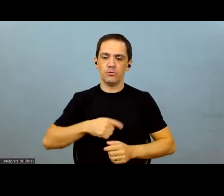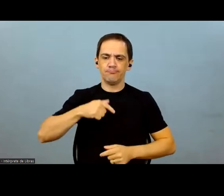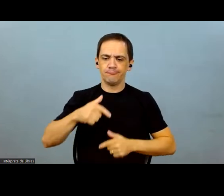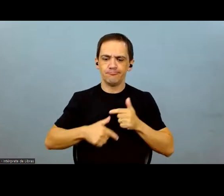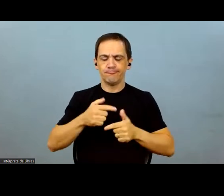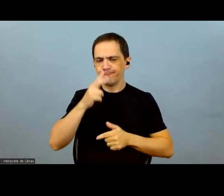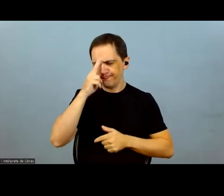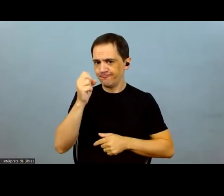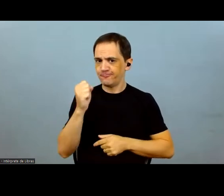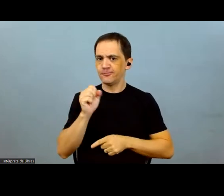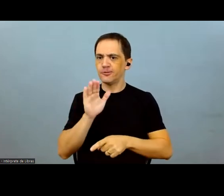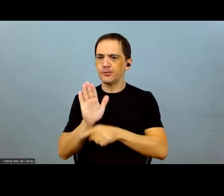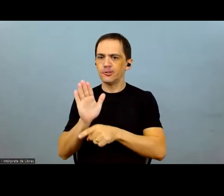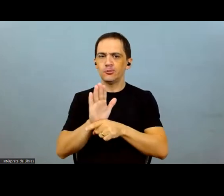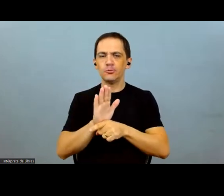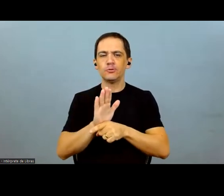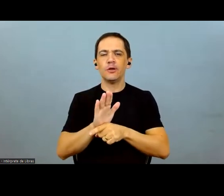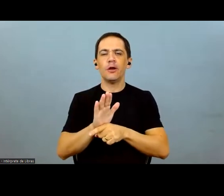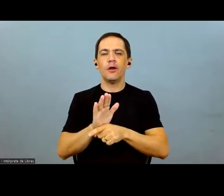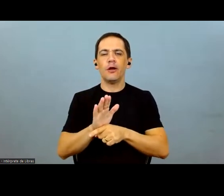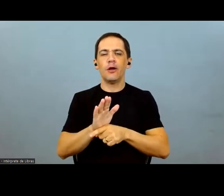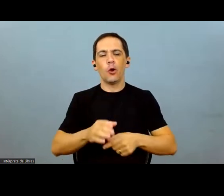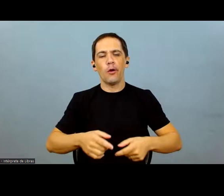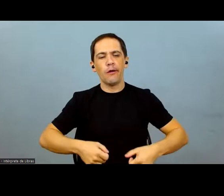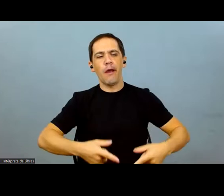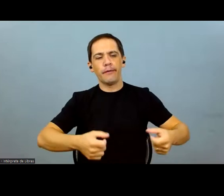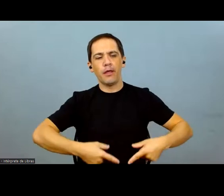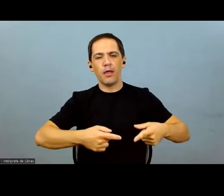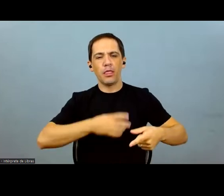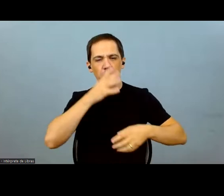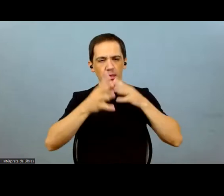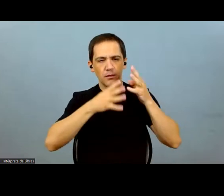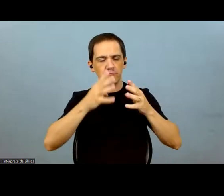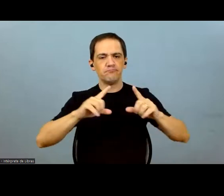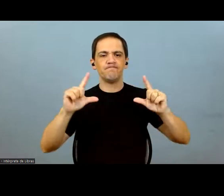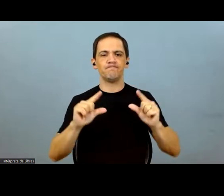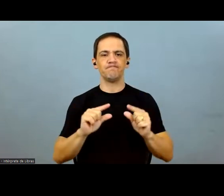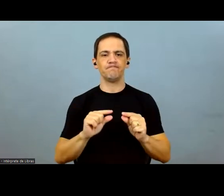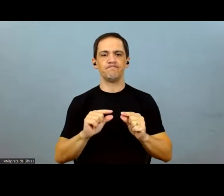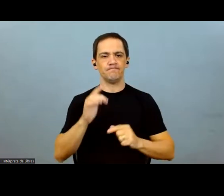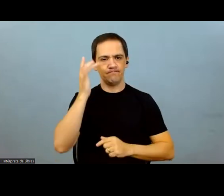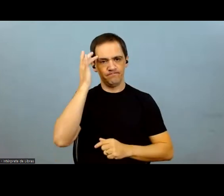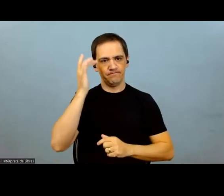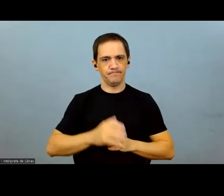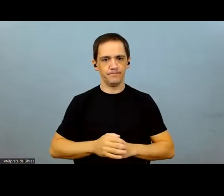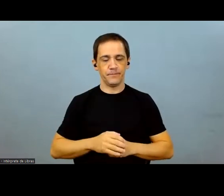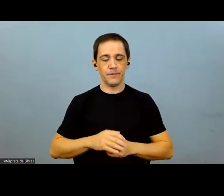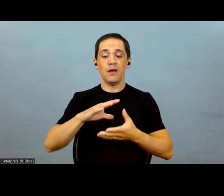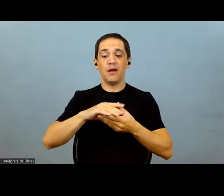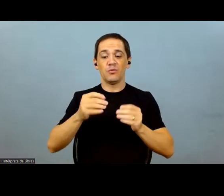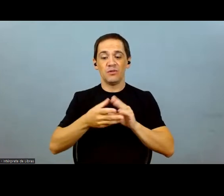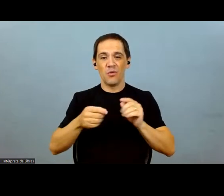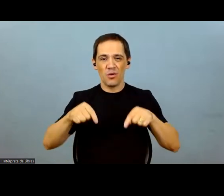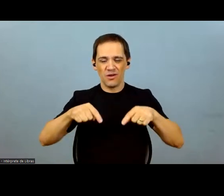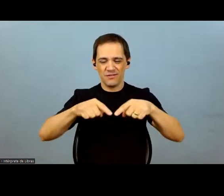provided by technology. And like this, we have been reducing our production costs. With